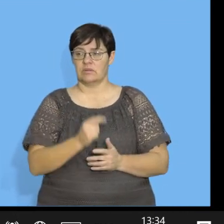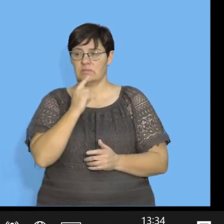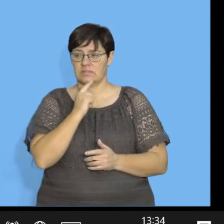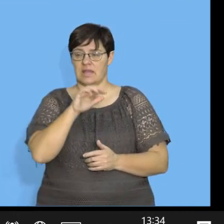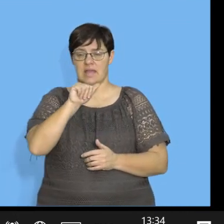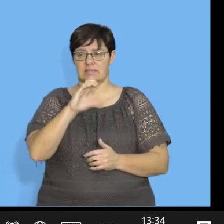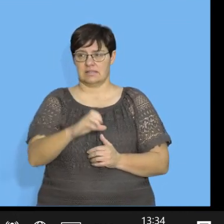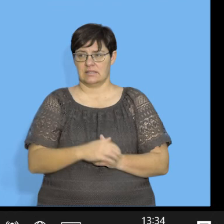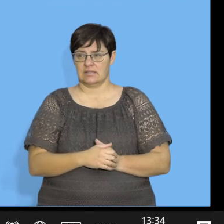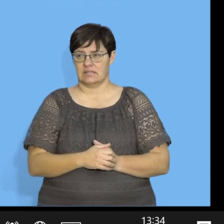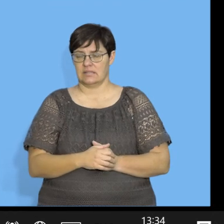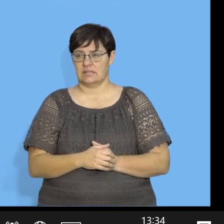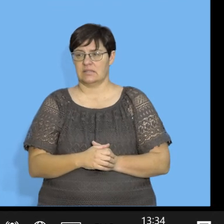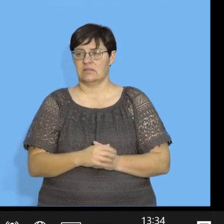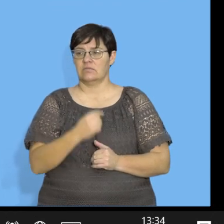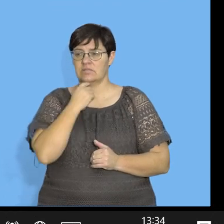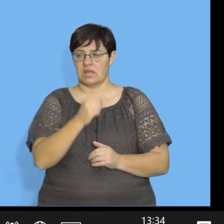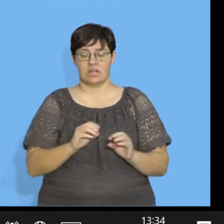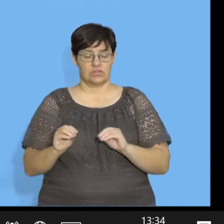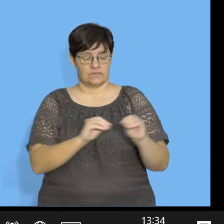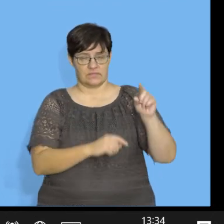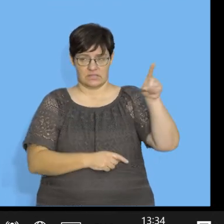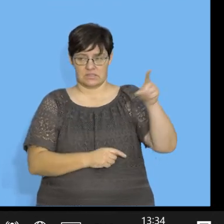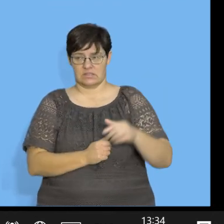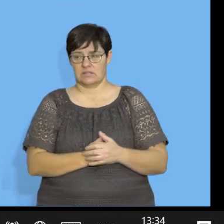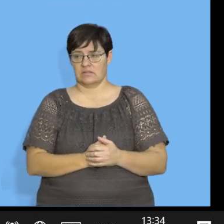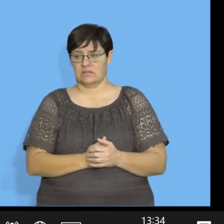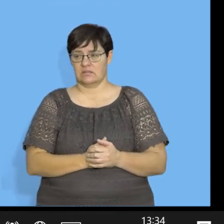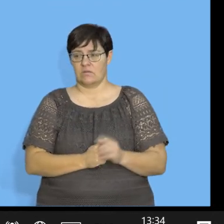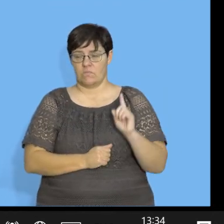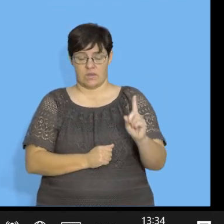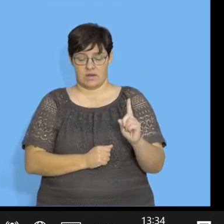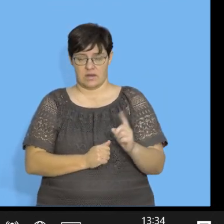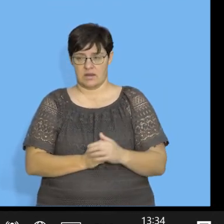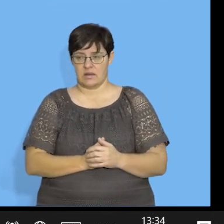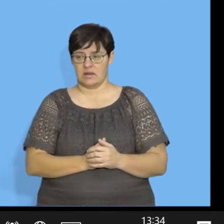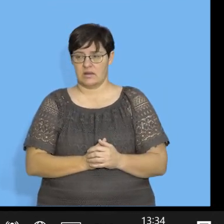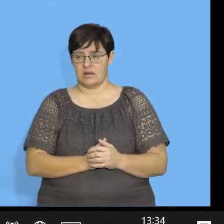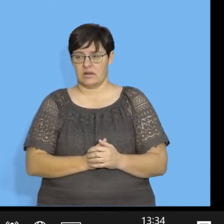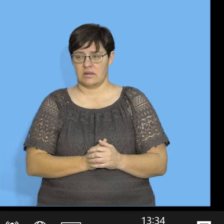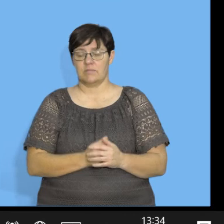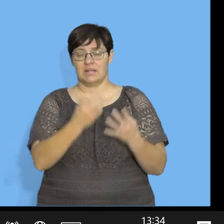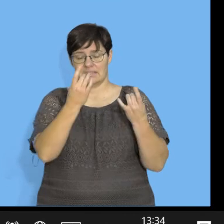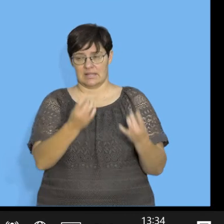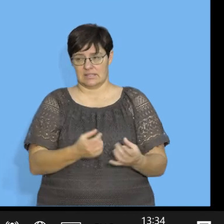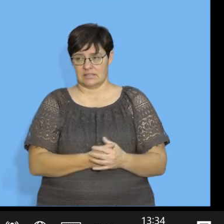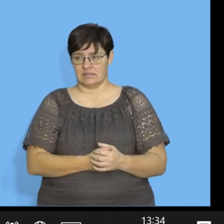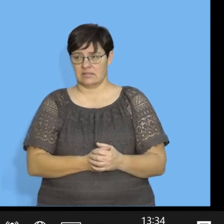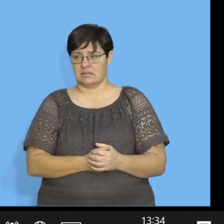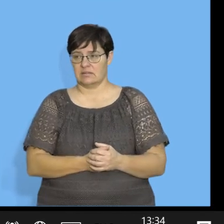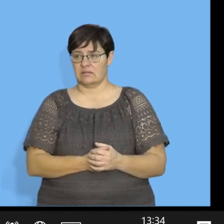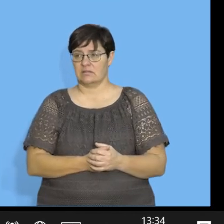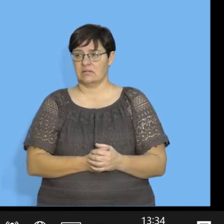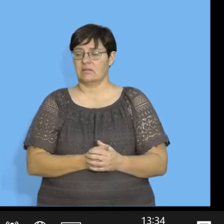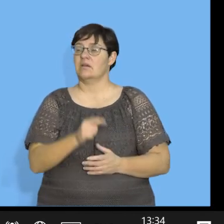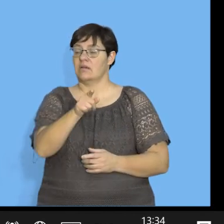say AC. From there, I'll say shift, 1. 1 means the stats.